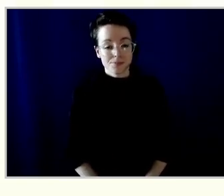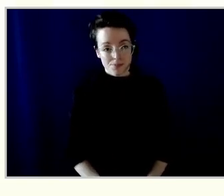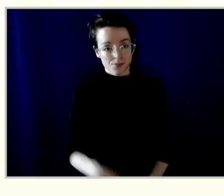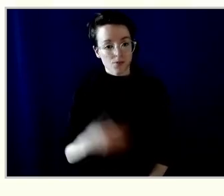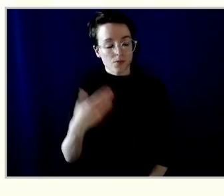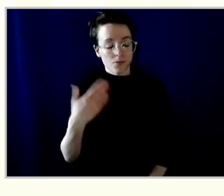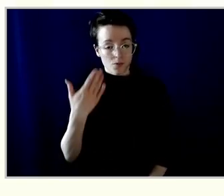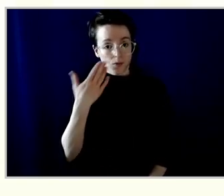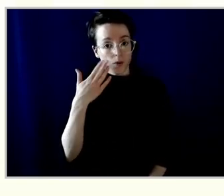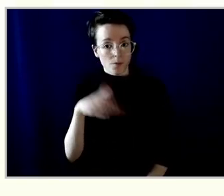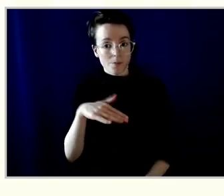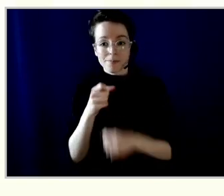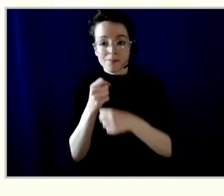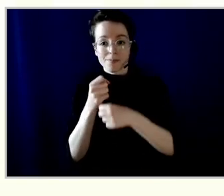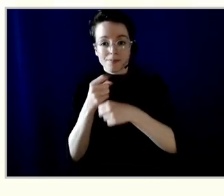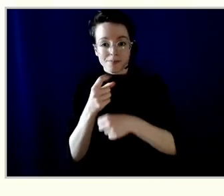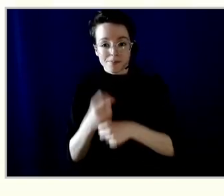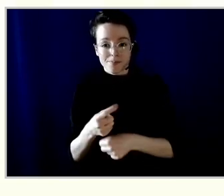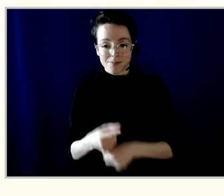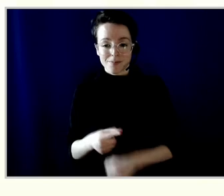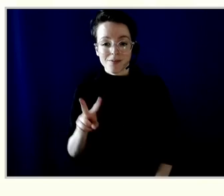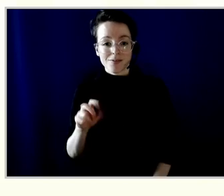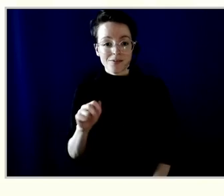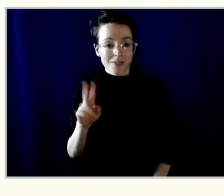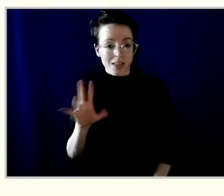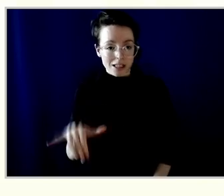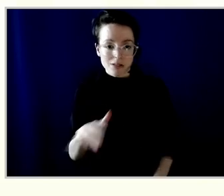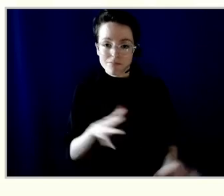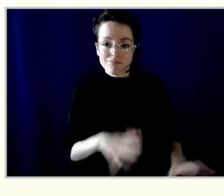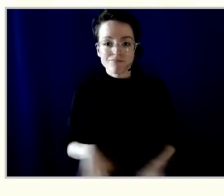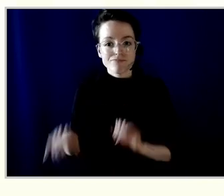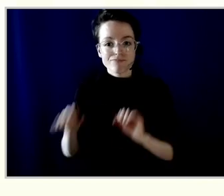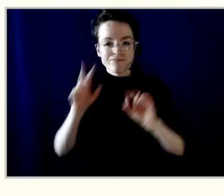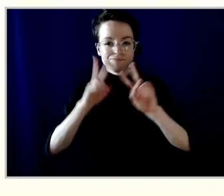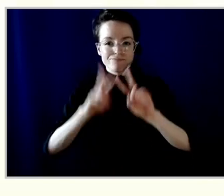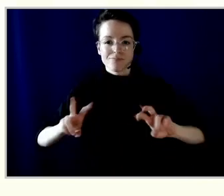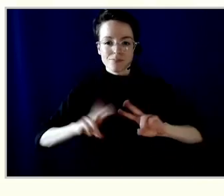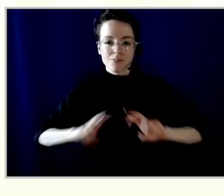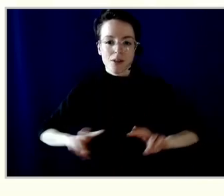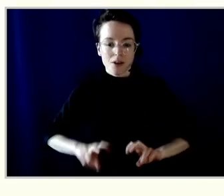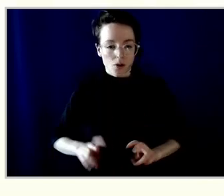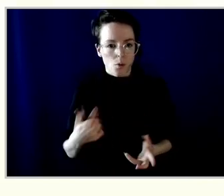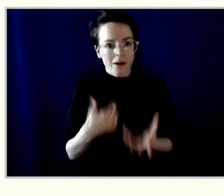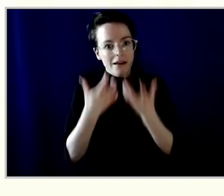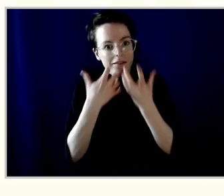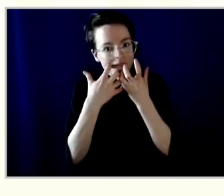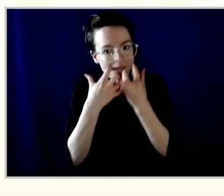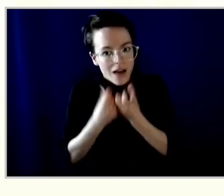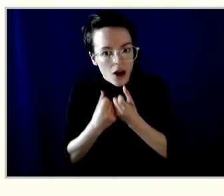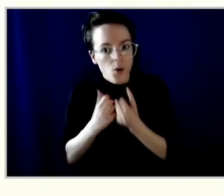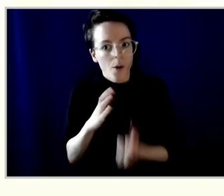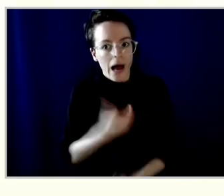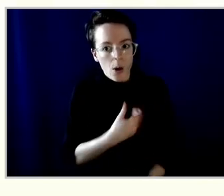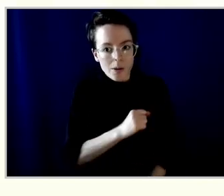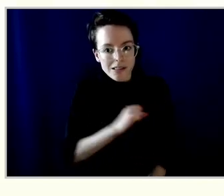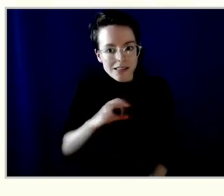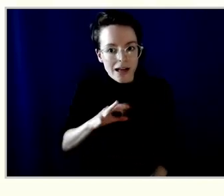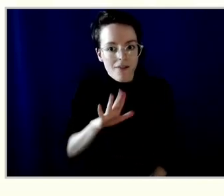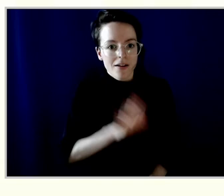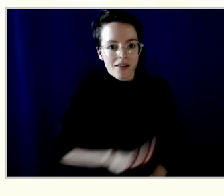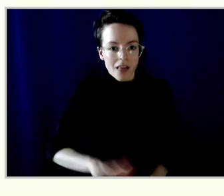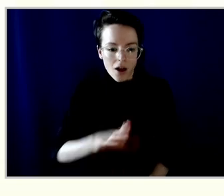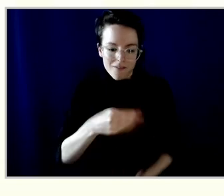basis. Advanced City, we certainly care greatly about the financial well-being of our employees. So we start first as a living wage employer.